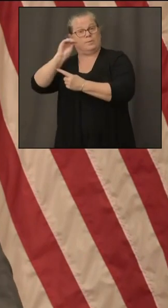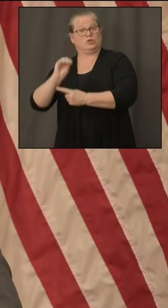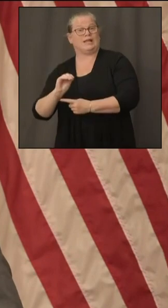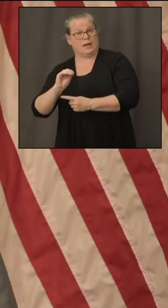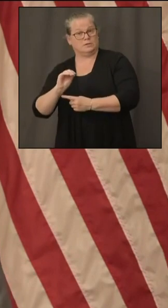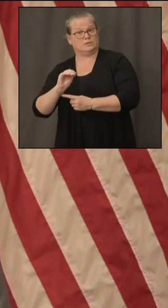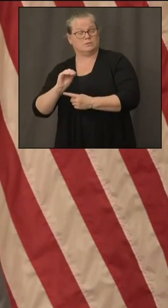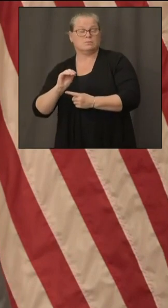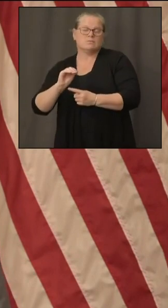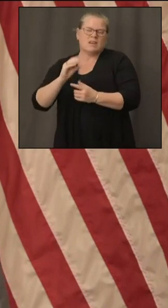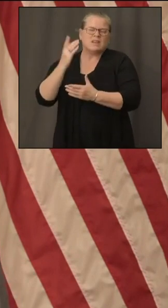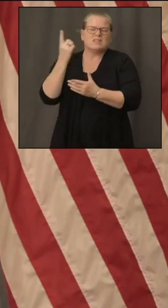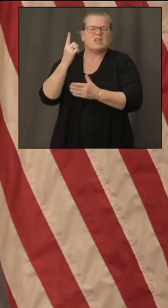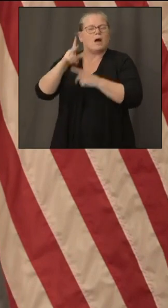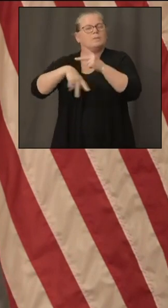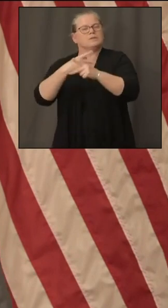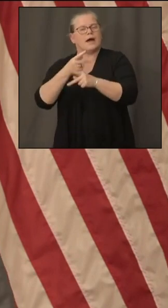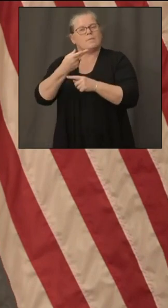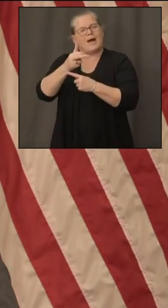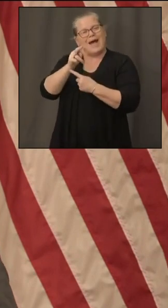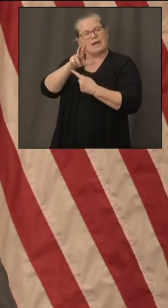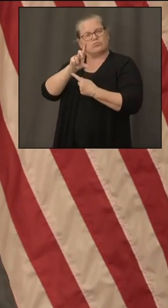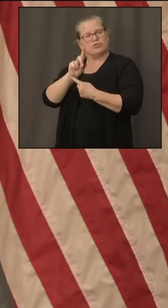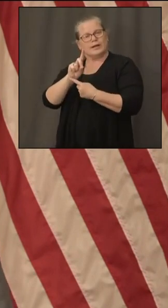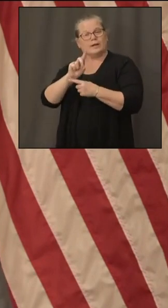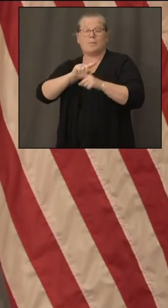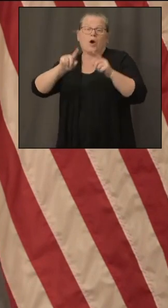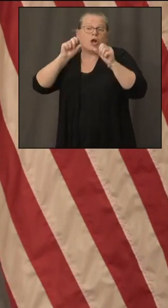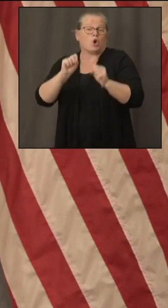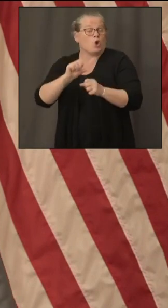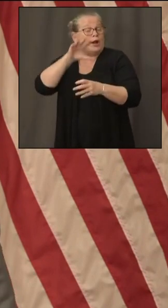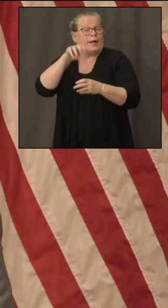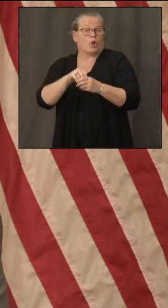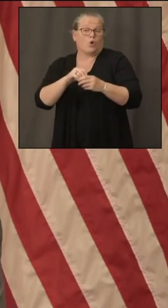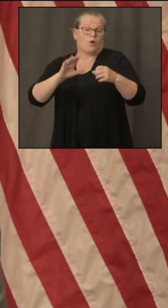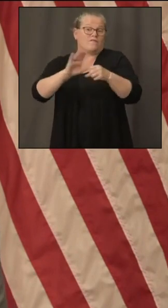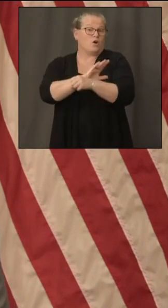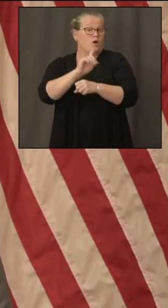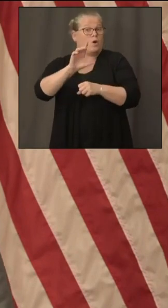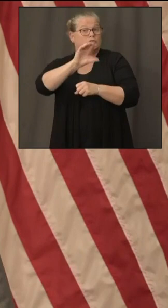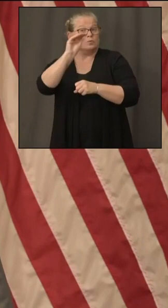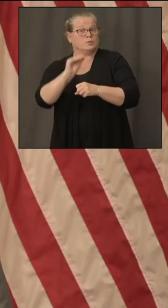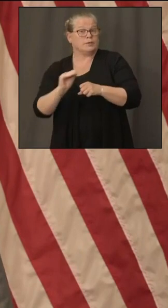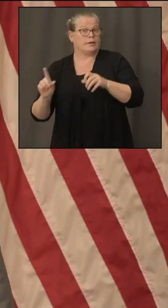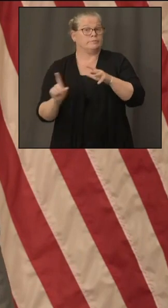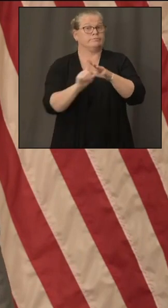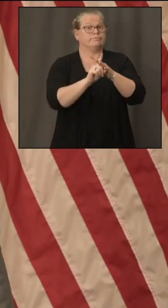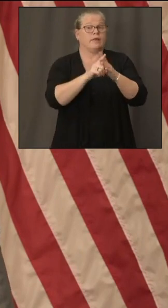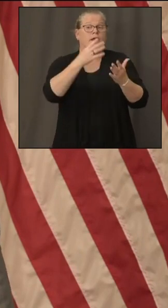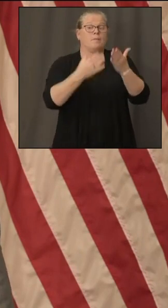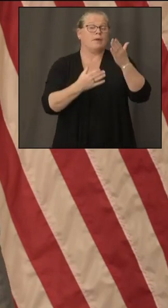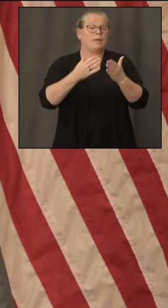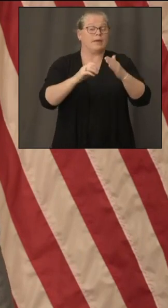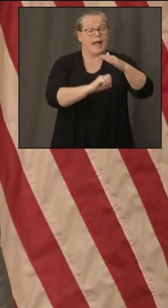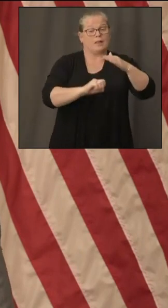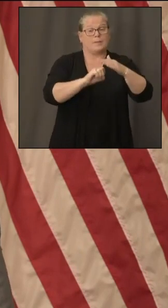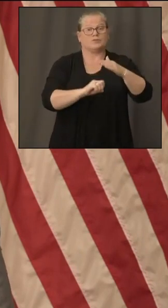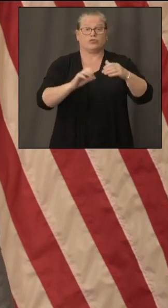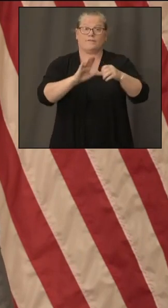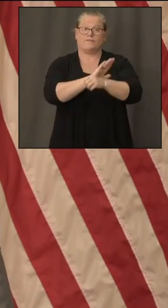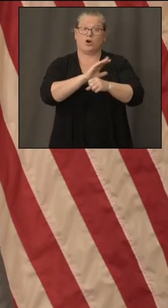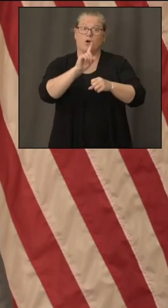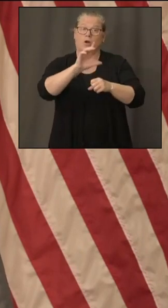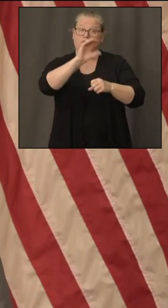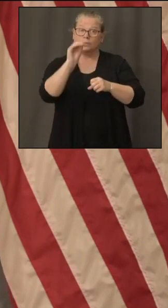buildings that have full in-person learning for example elementary might be coming in and maybe just their high schools are going hybrid so uh throughout the state of